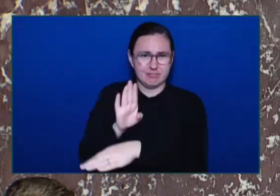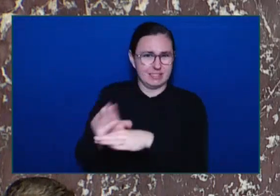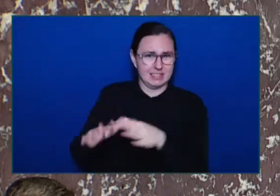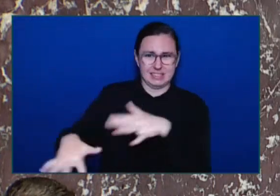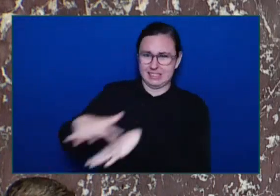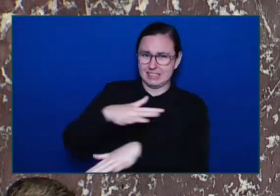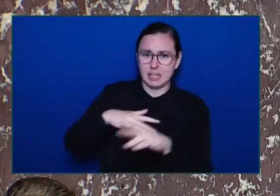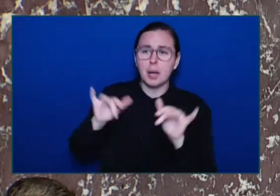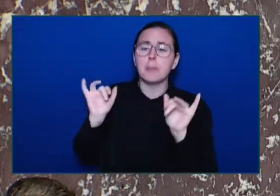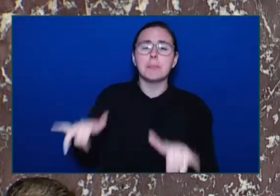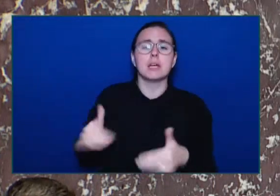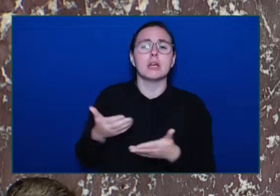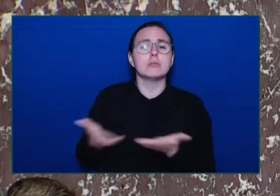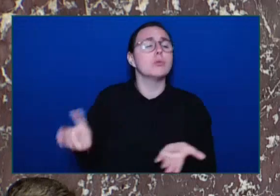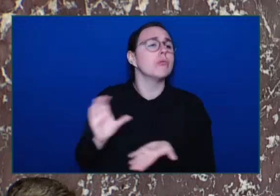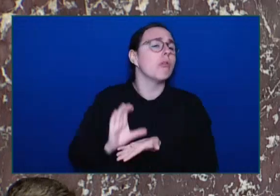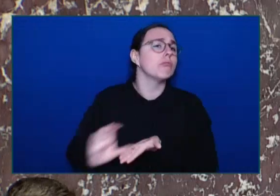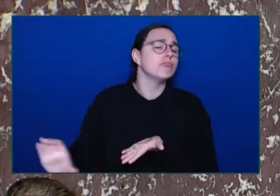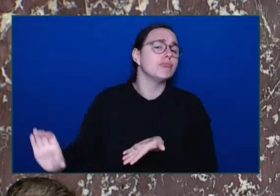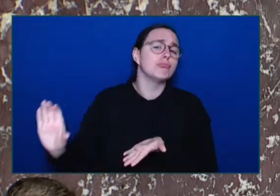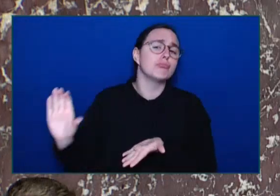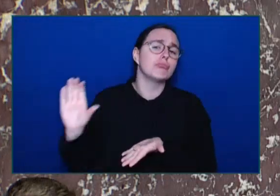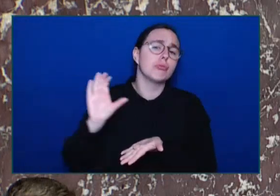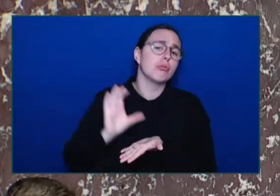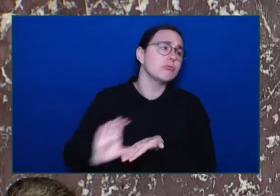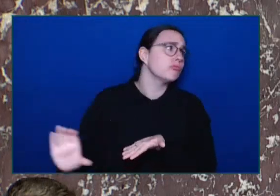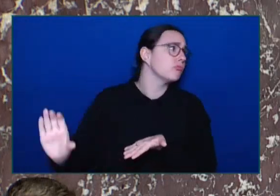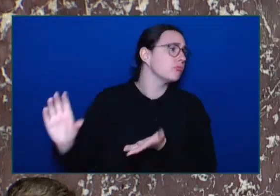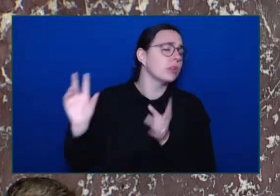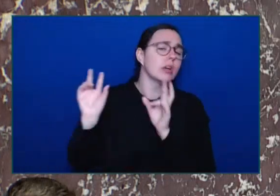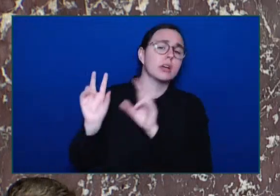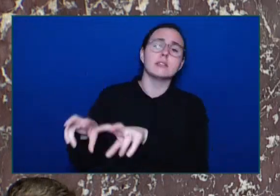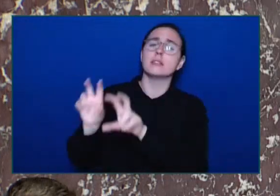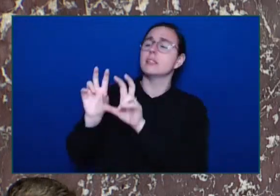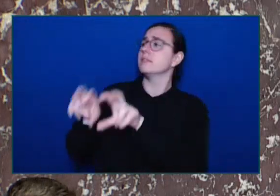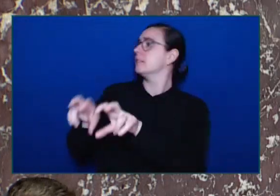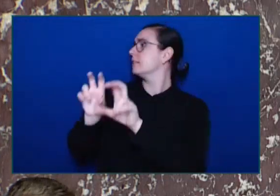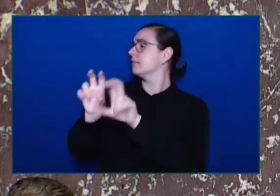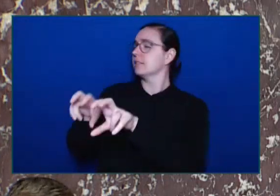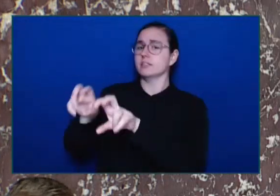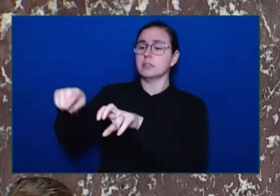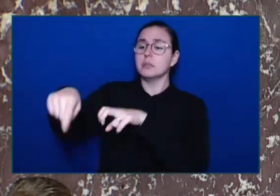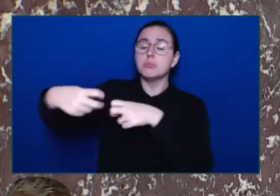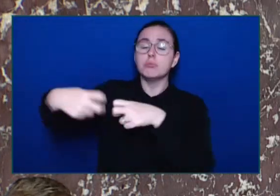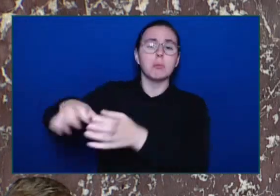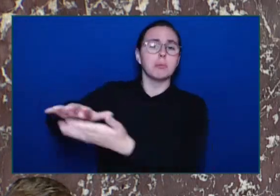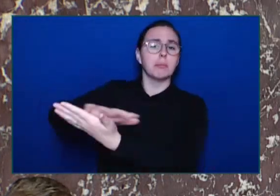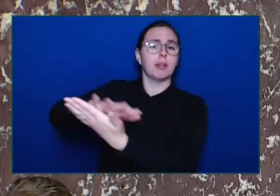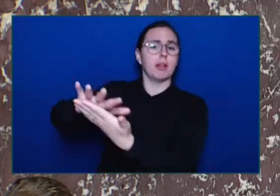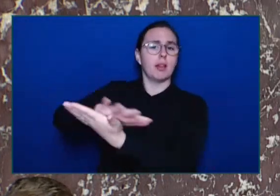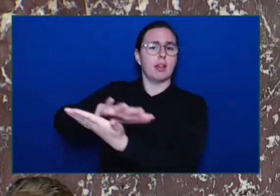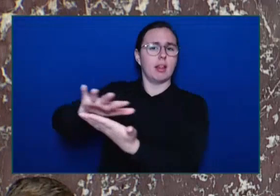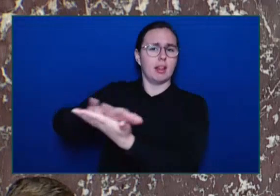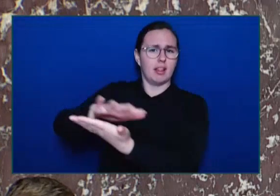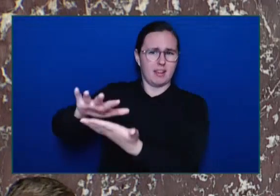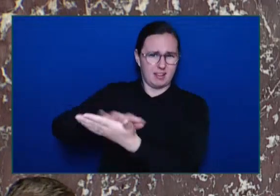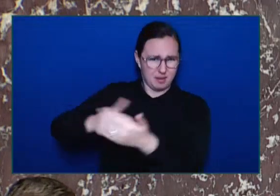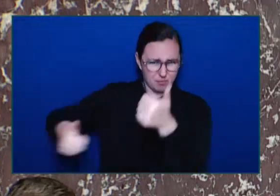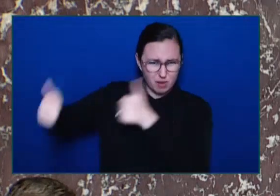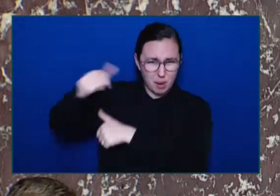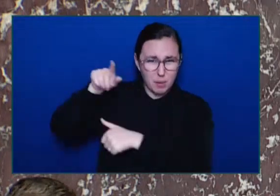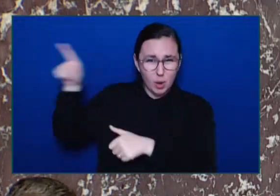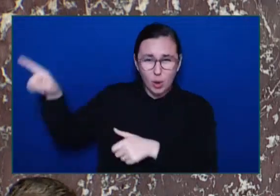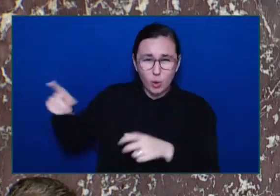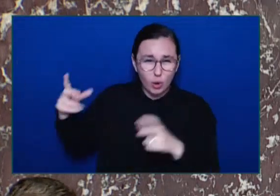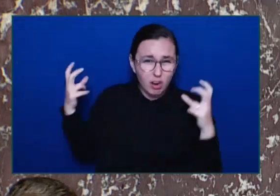existence of problems Under the Premier, the funding for materia Has more than tripled, Mr. Speaker From 17 million to over